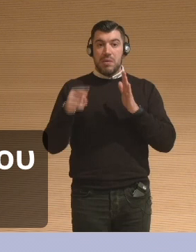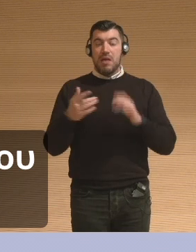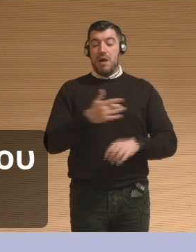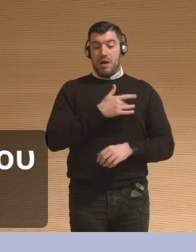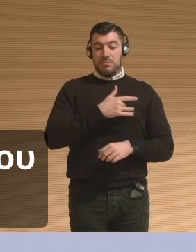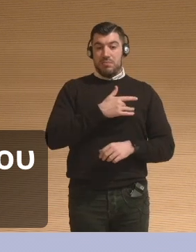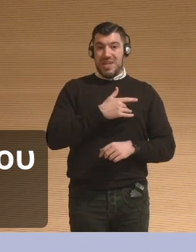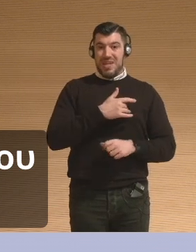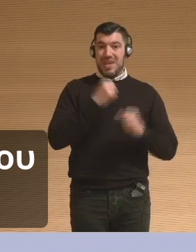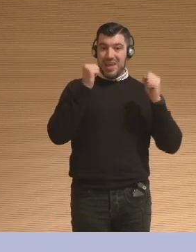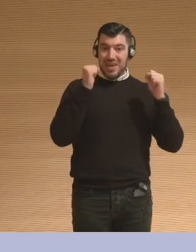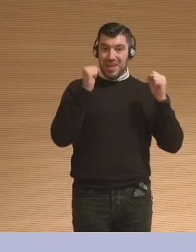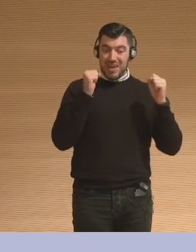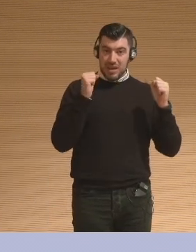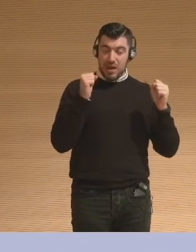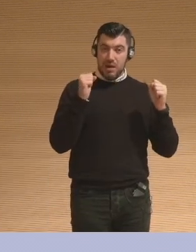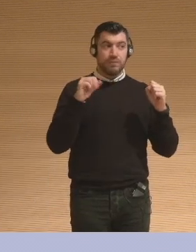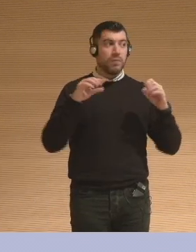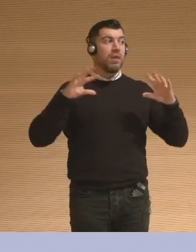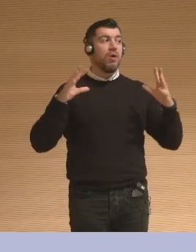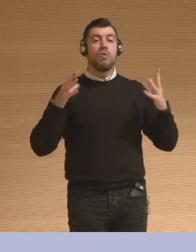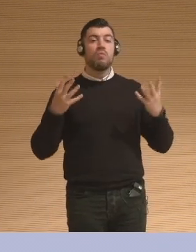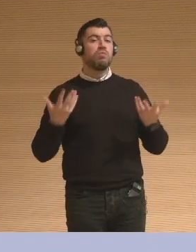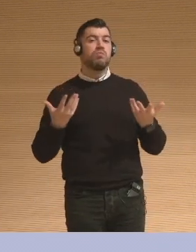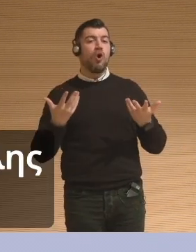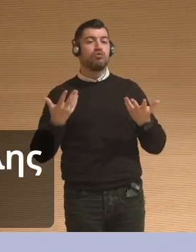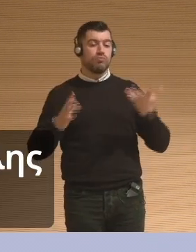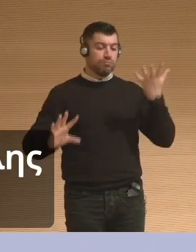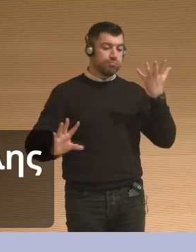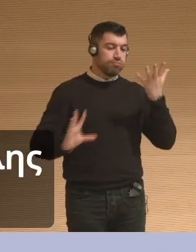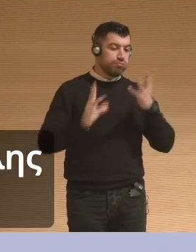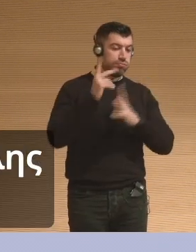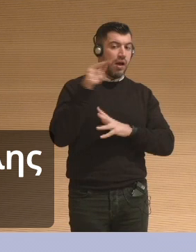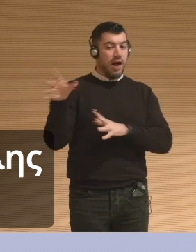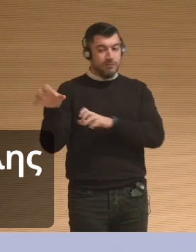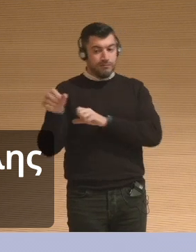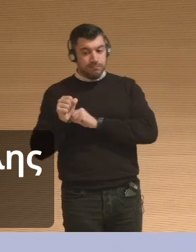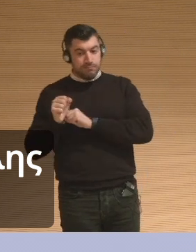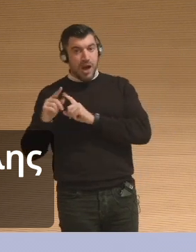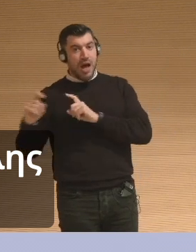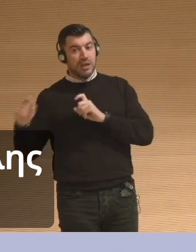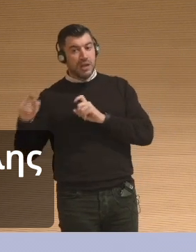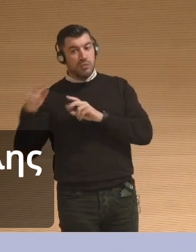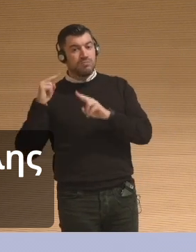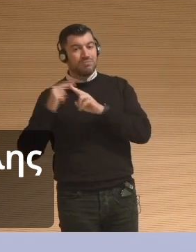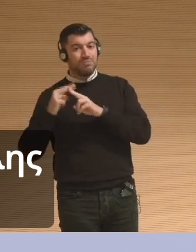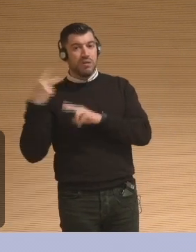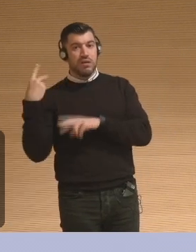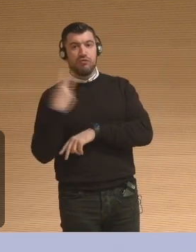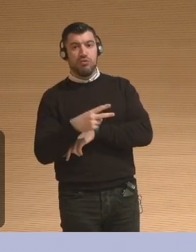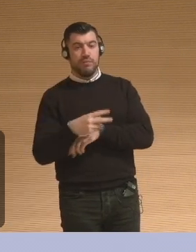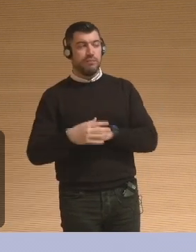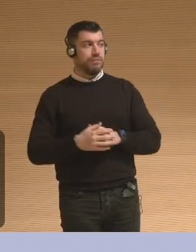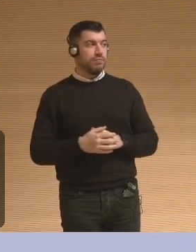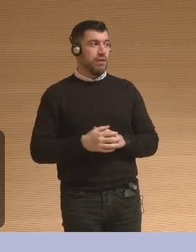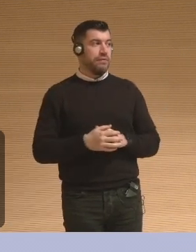with this object over time? Or is it something that you plan to do? For my data, I have not done a longitudinal study yet, but I can